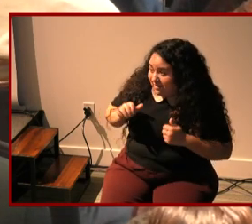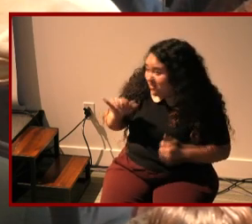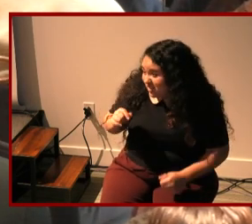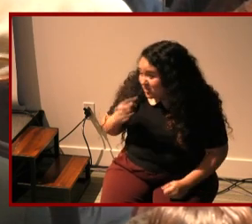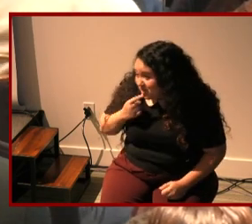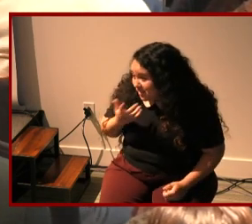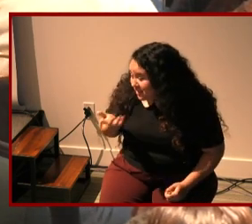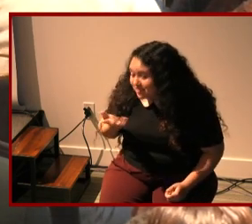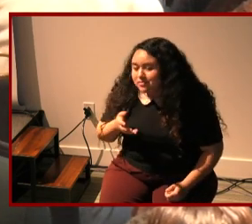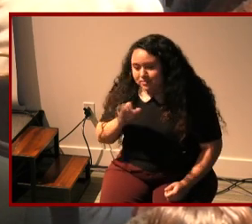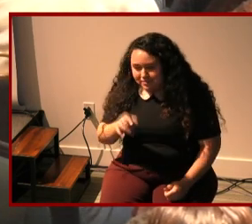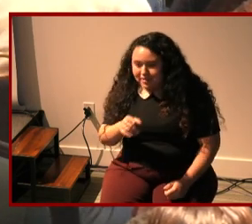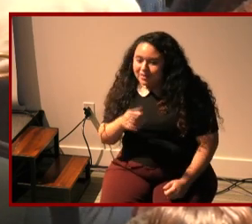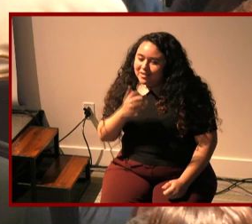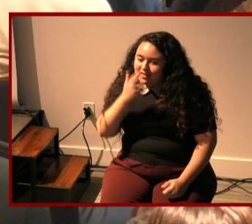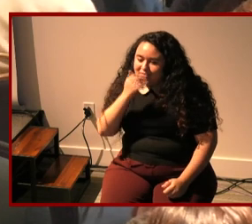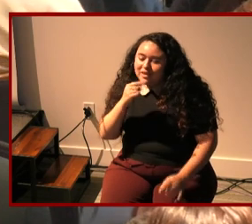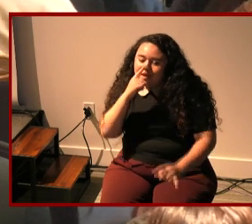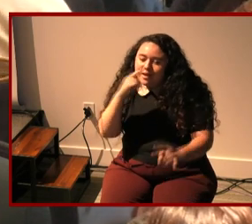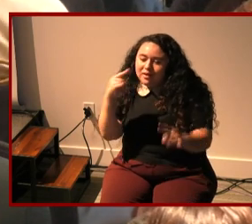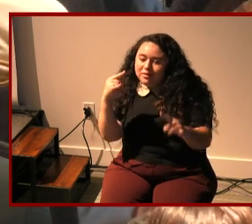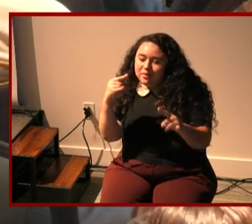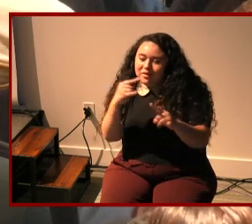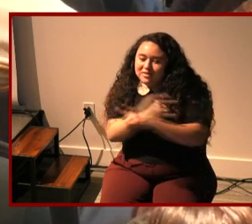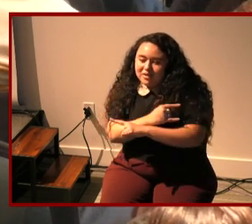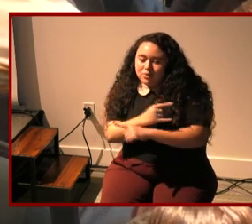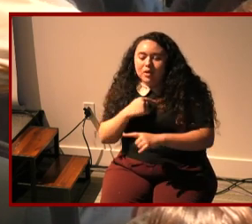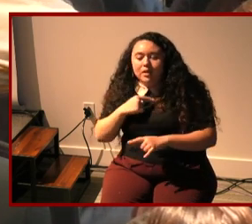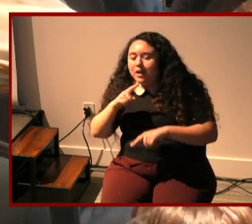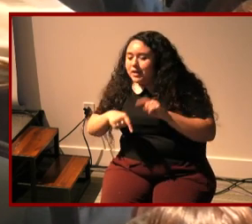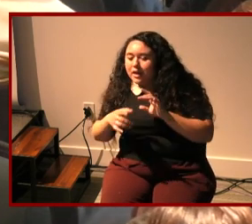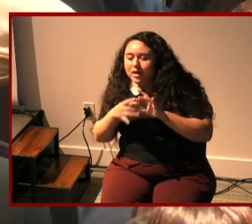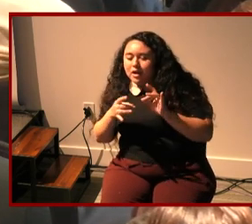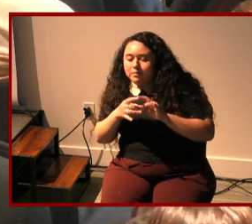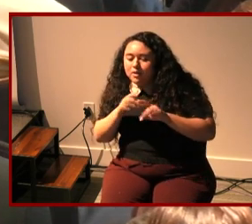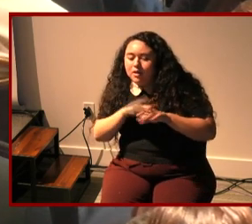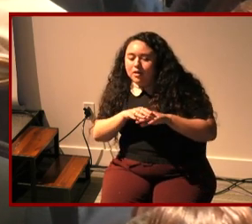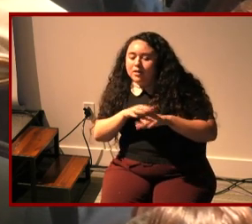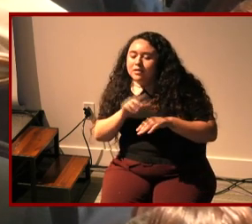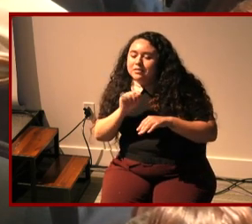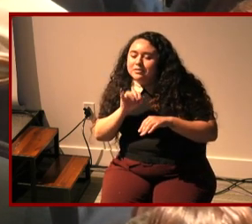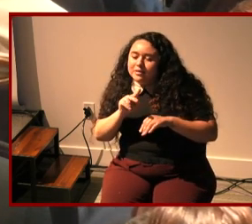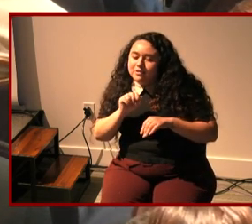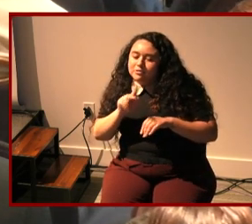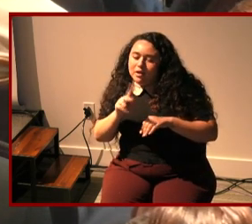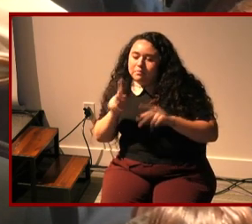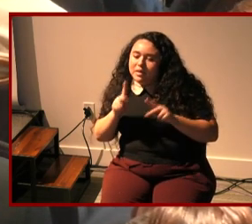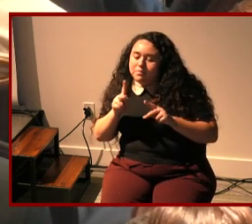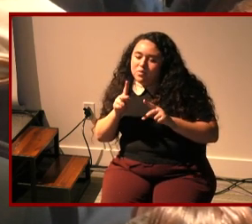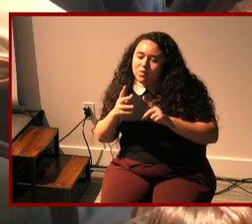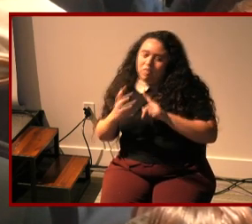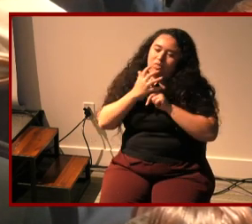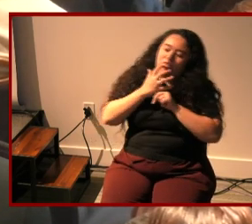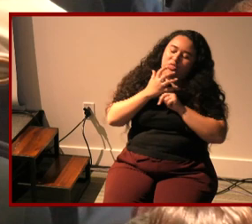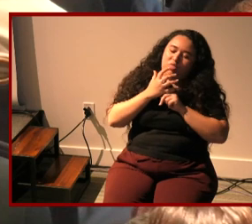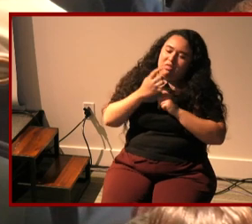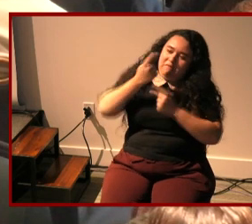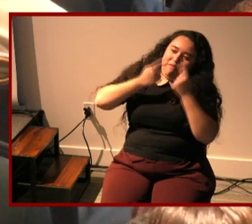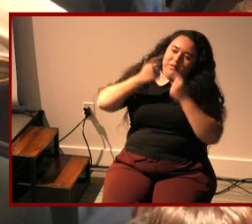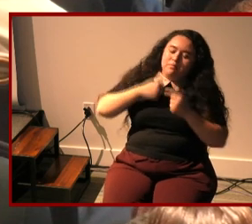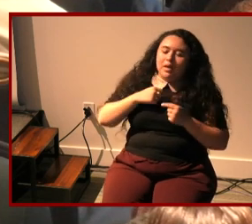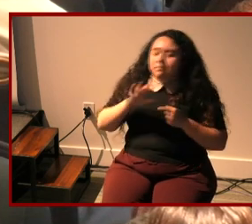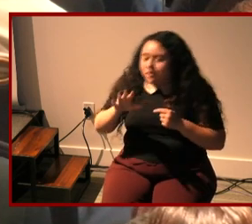um because that's something i always like i can't i can't comment on those tick tocks because i'll get ganged up on but it's just like guys let's think about